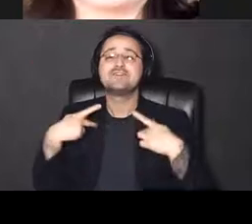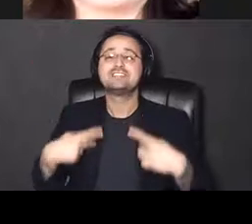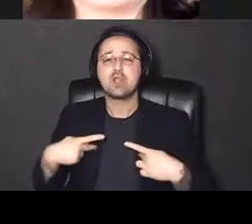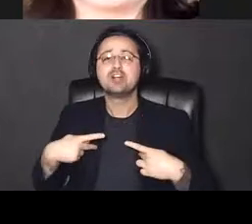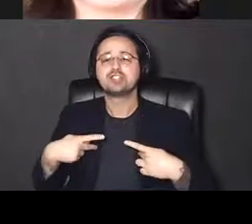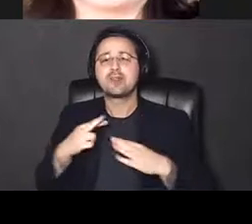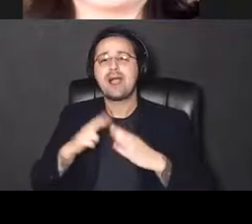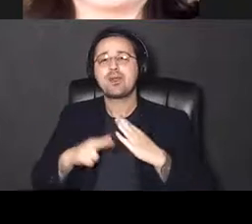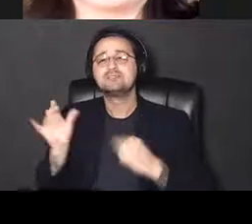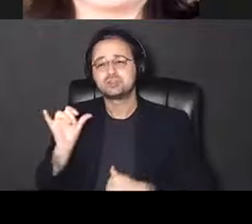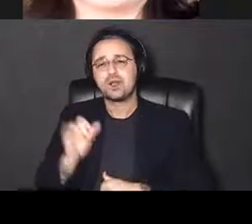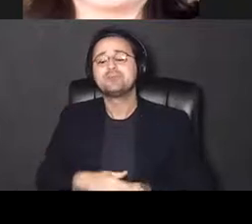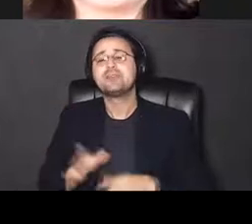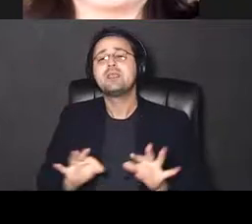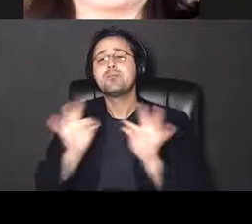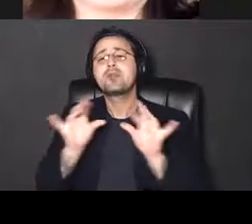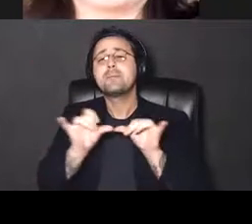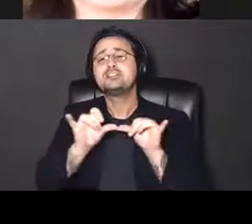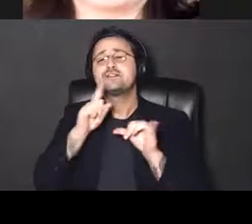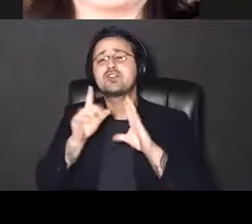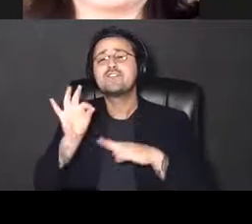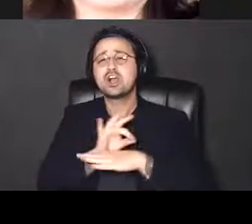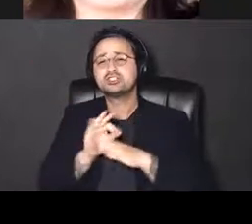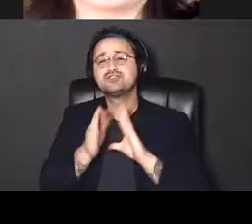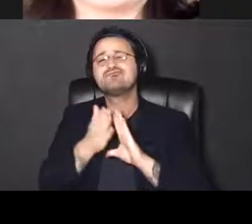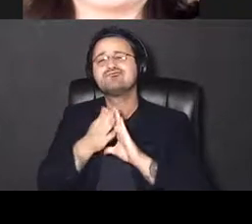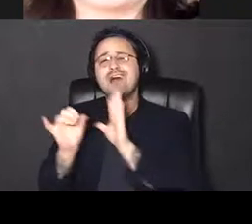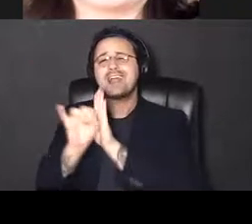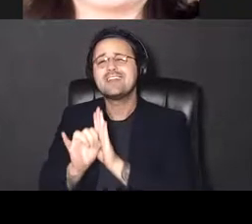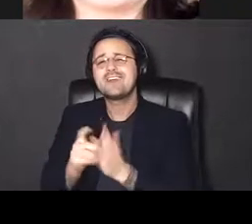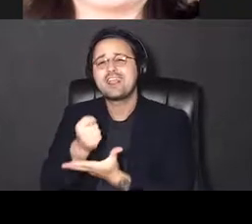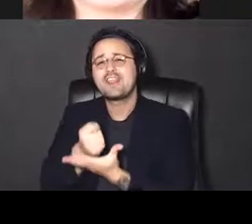outcomes as important measures of function to identify therapeutic targets.